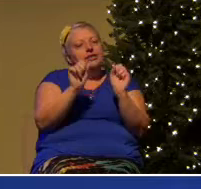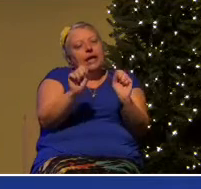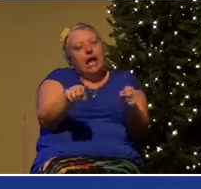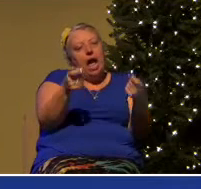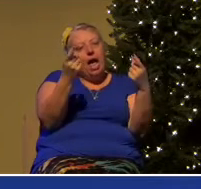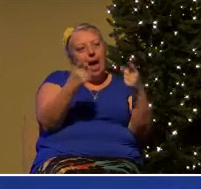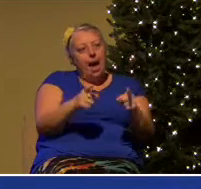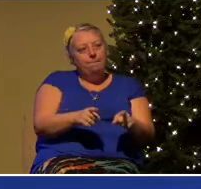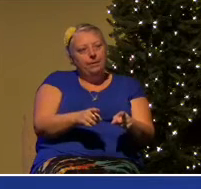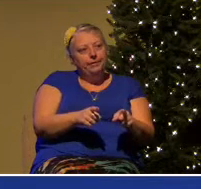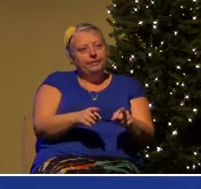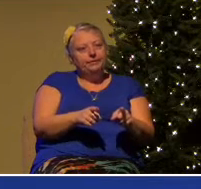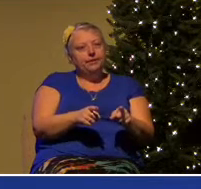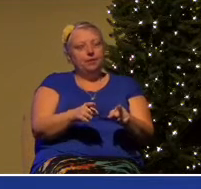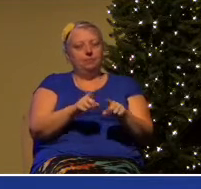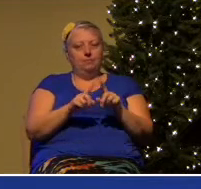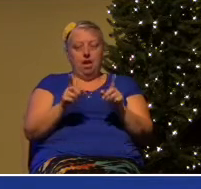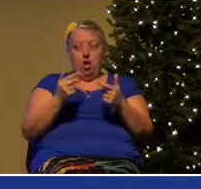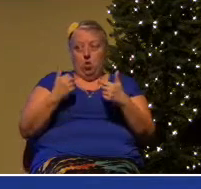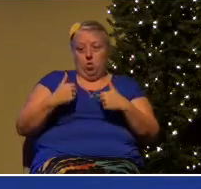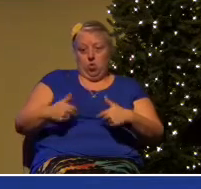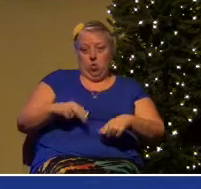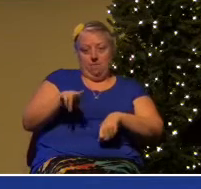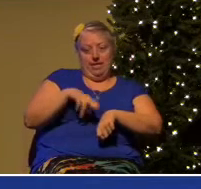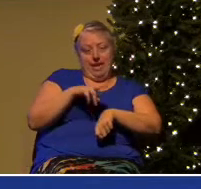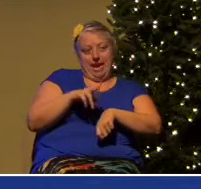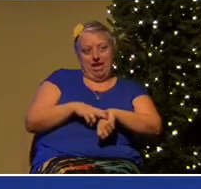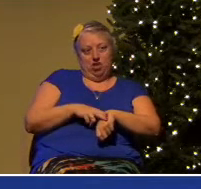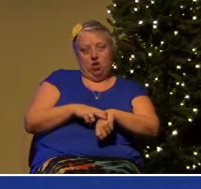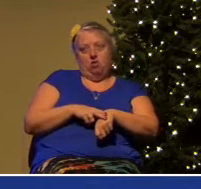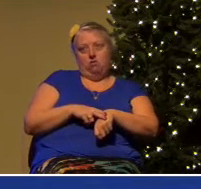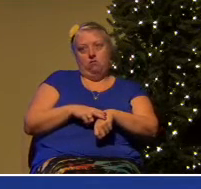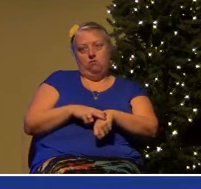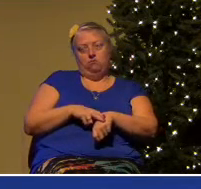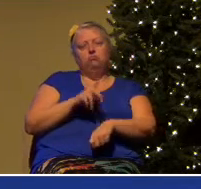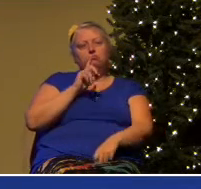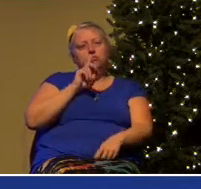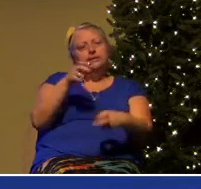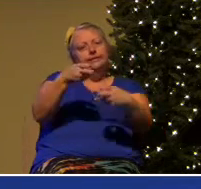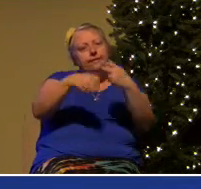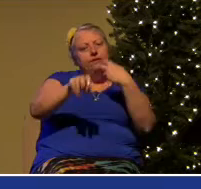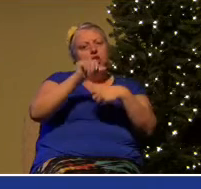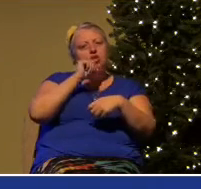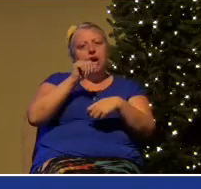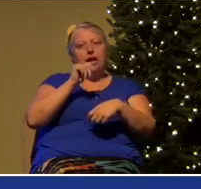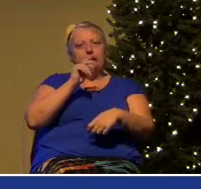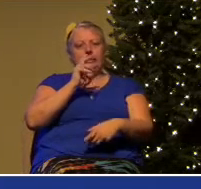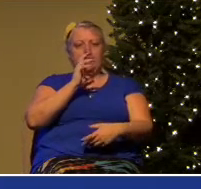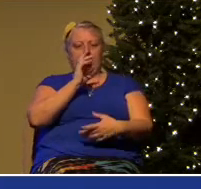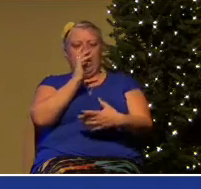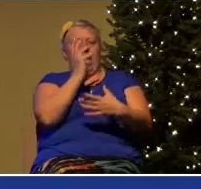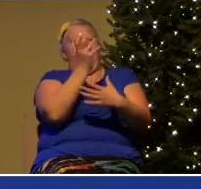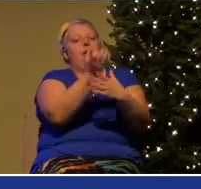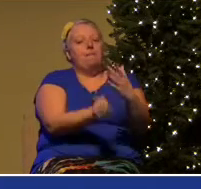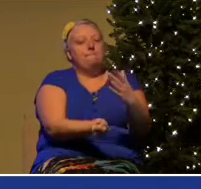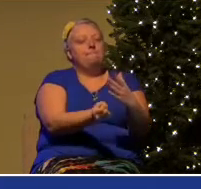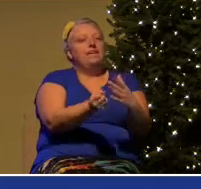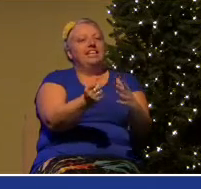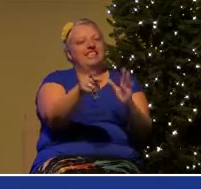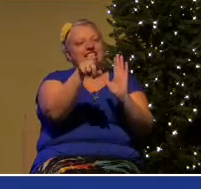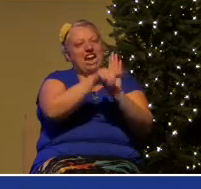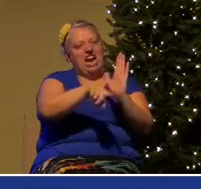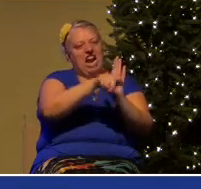human nature being what it is, it's extremely difficult not to get sucked in to the negativity